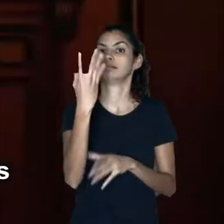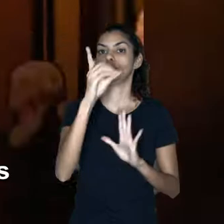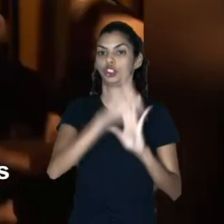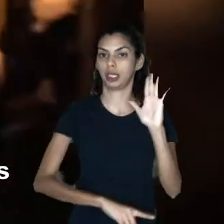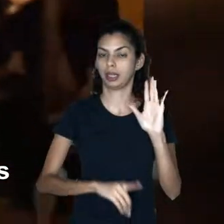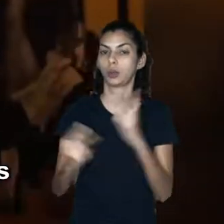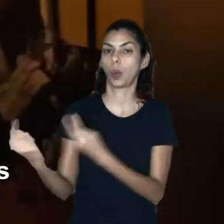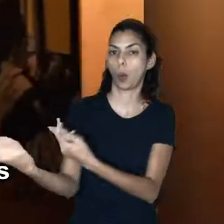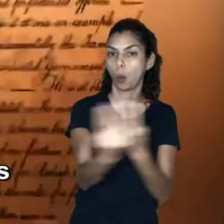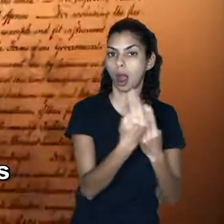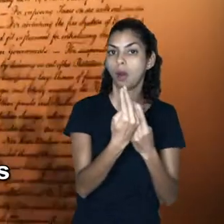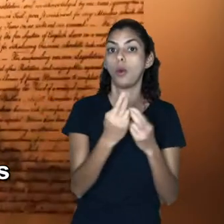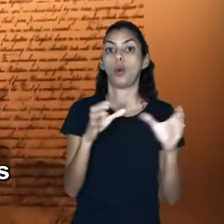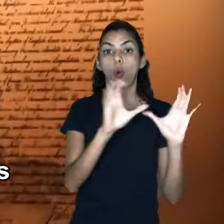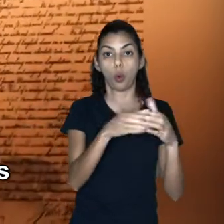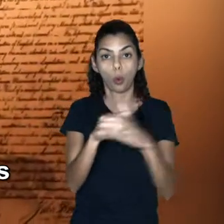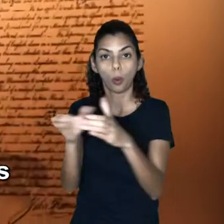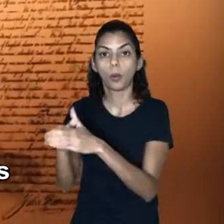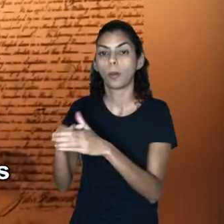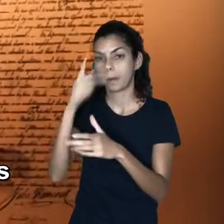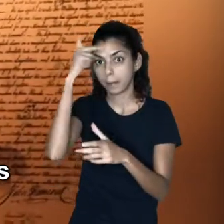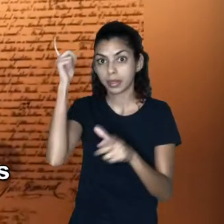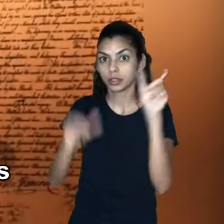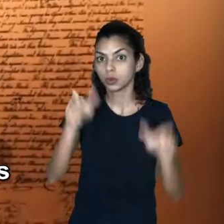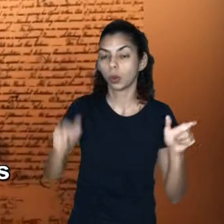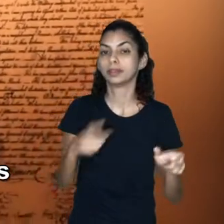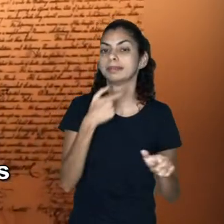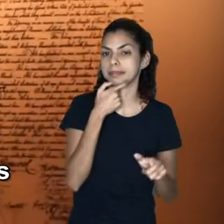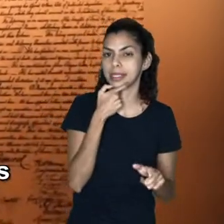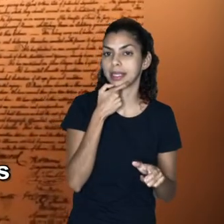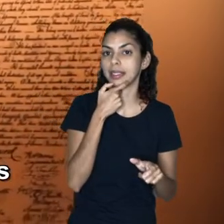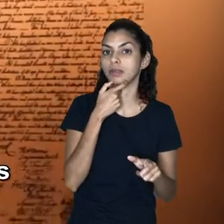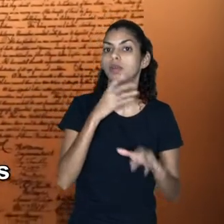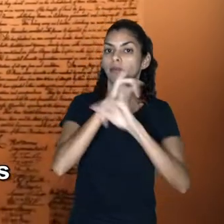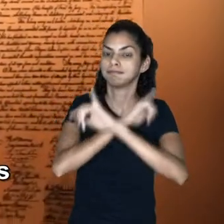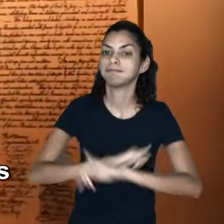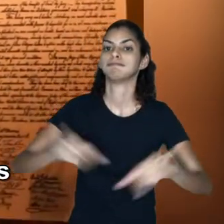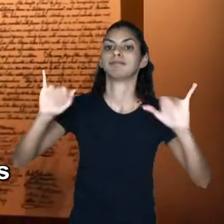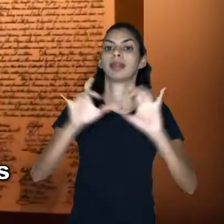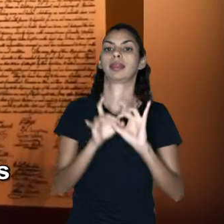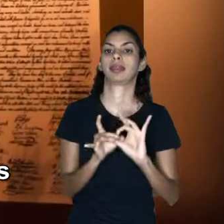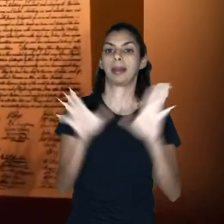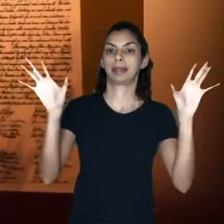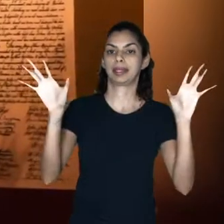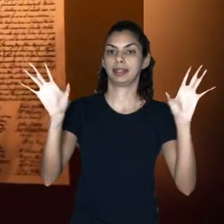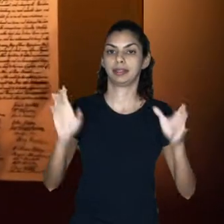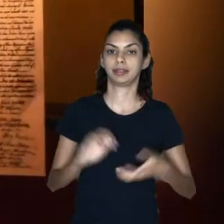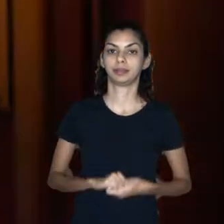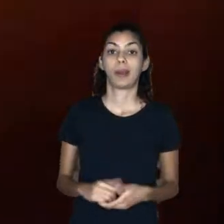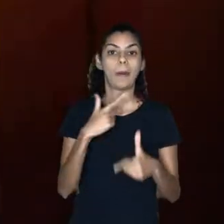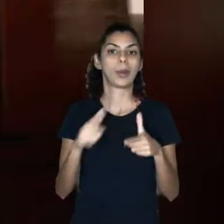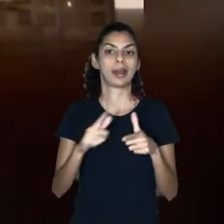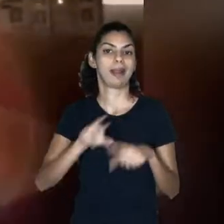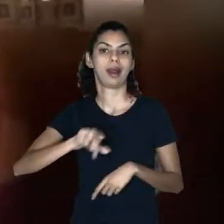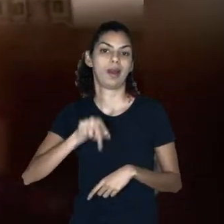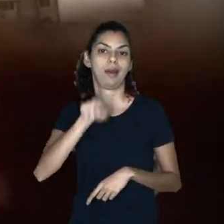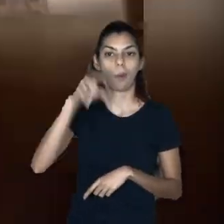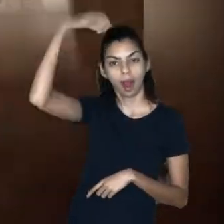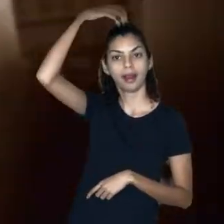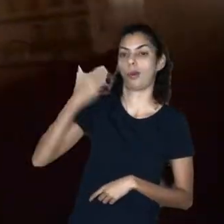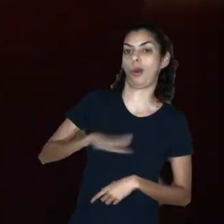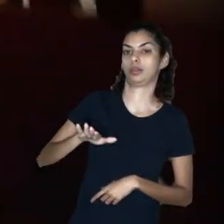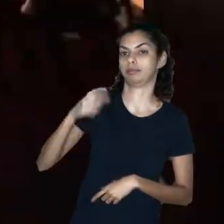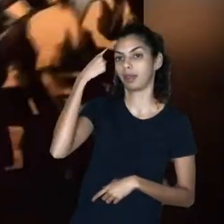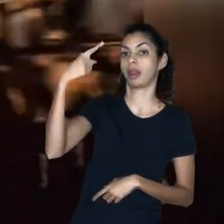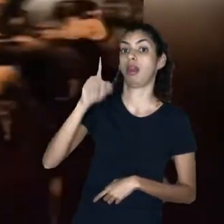before the king got the point that all men are created equal. Which isn't to